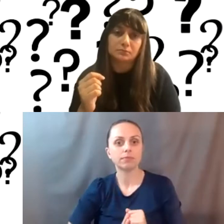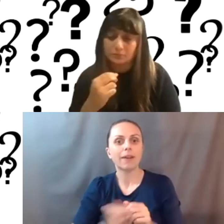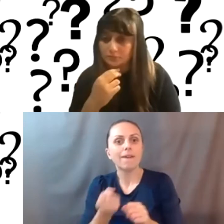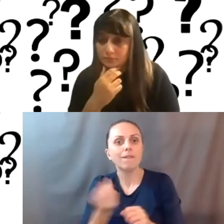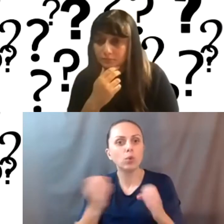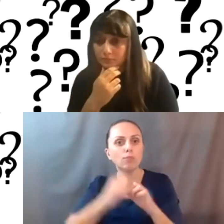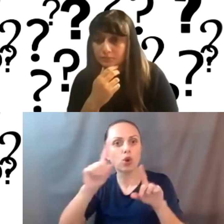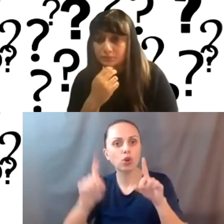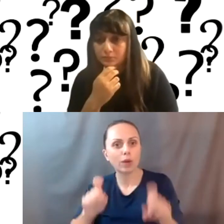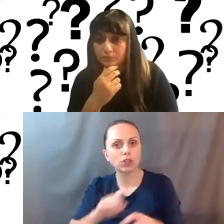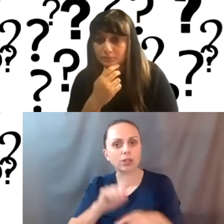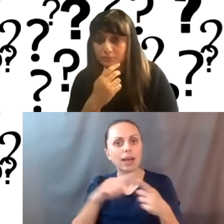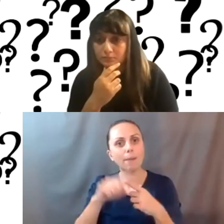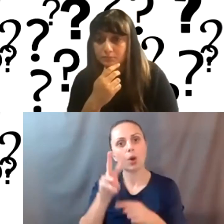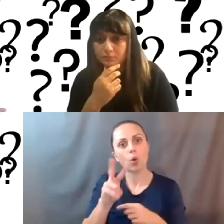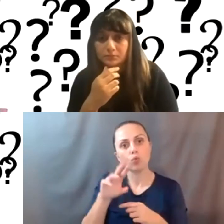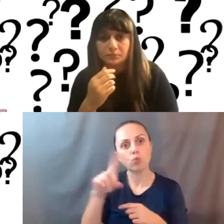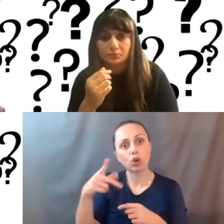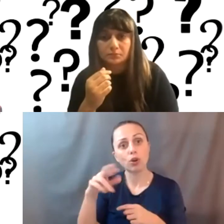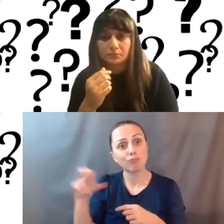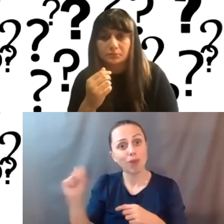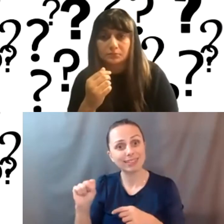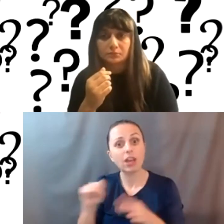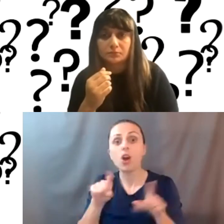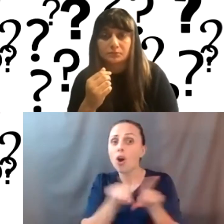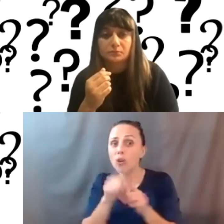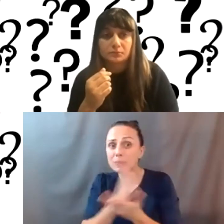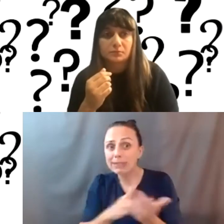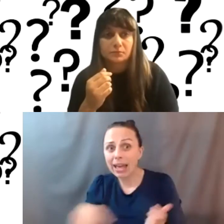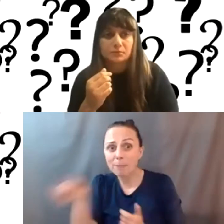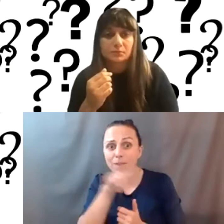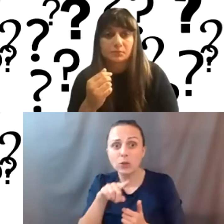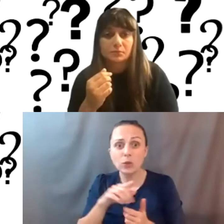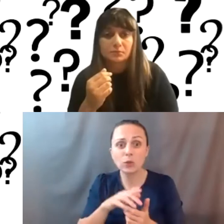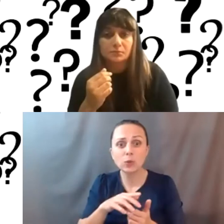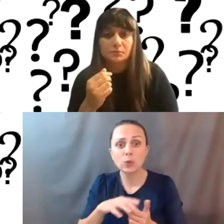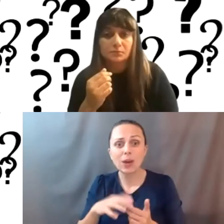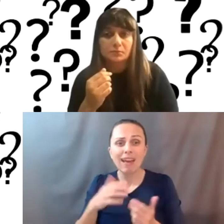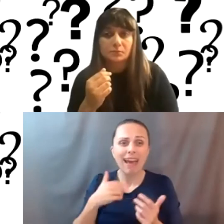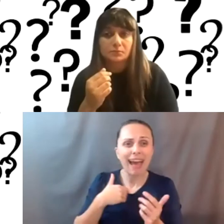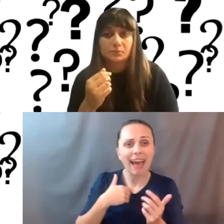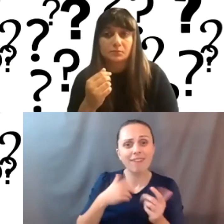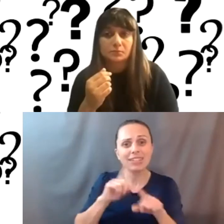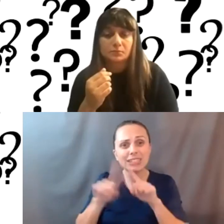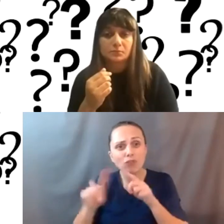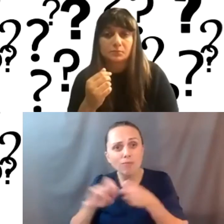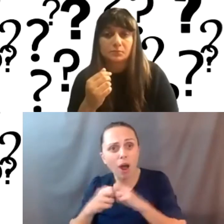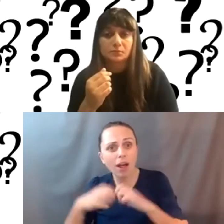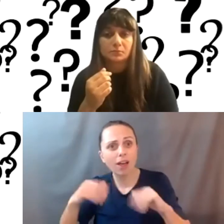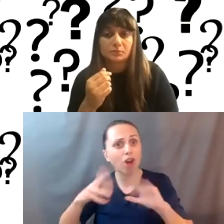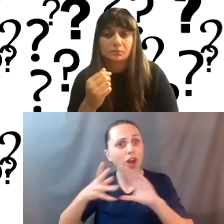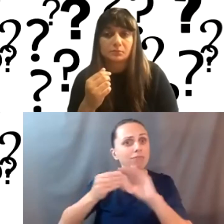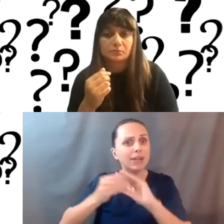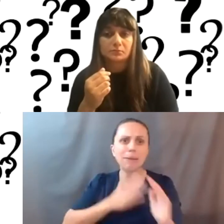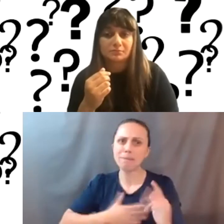questions about, um, WordPress, but I'm also going to encourage those of you who may have itchy, scratching kind of problems or questions that haven't spoken yet to